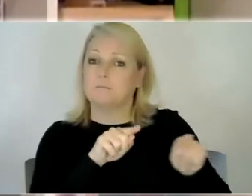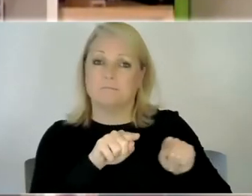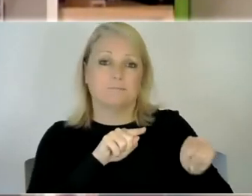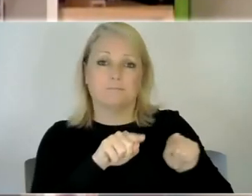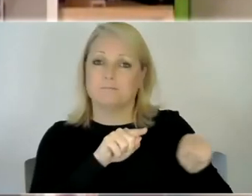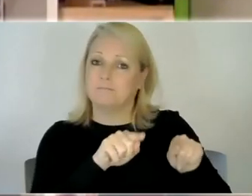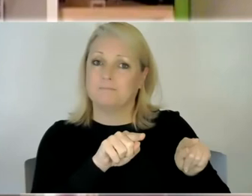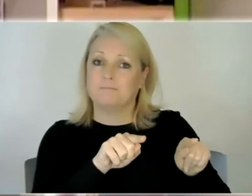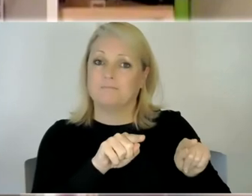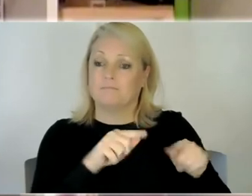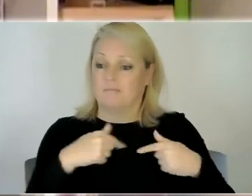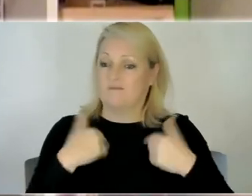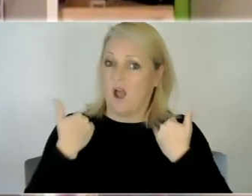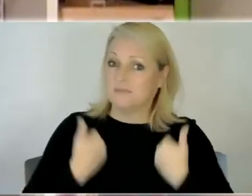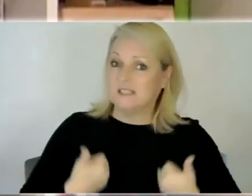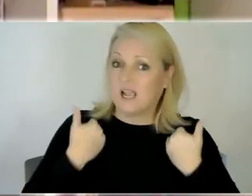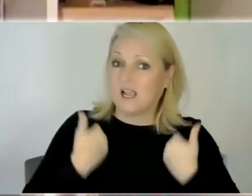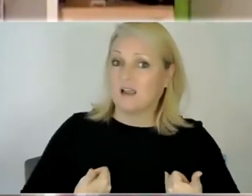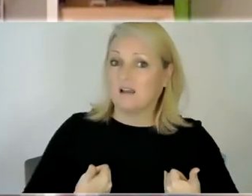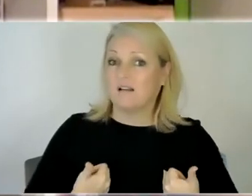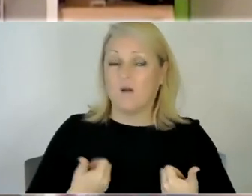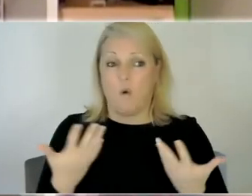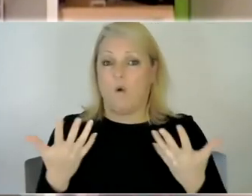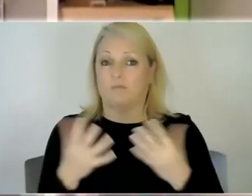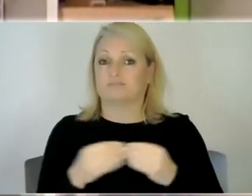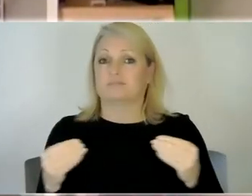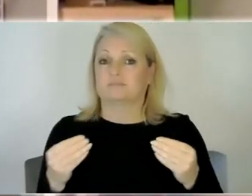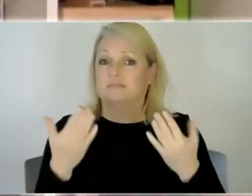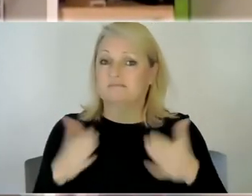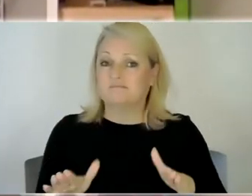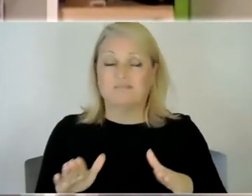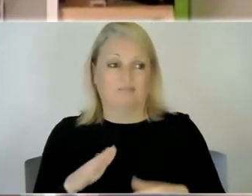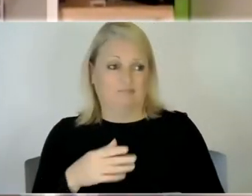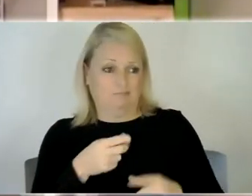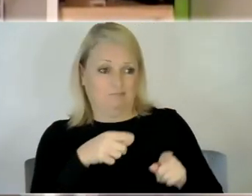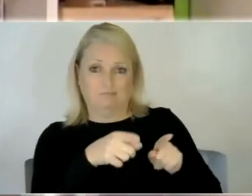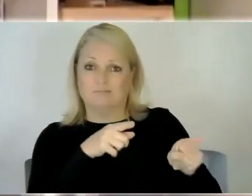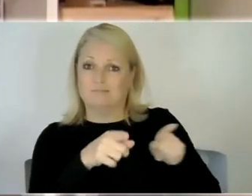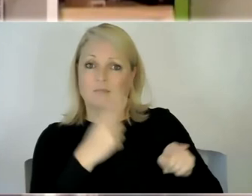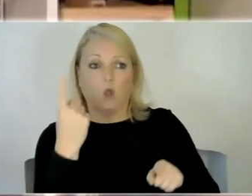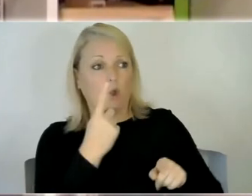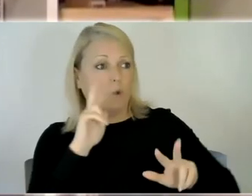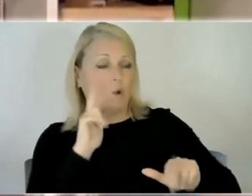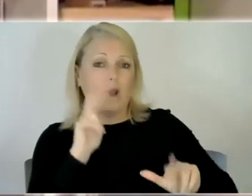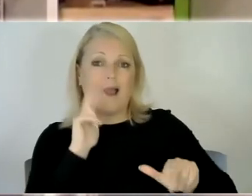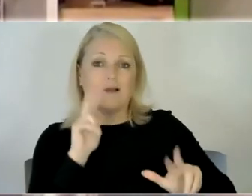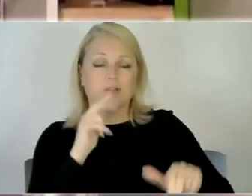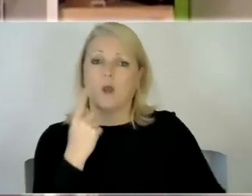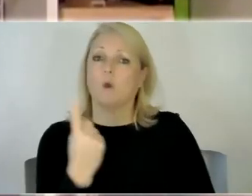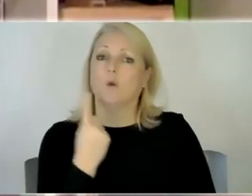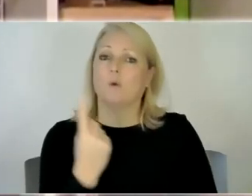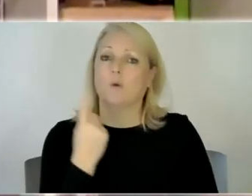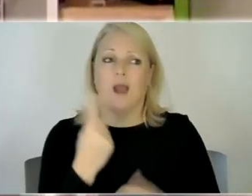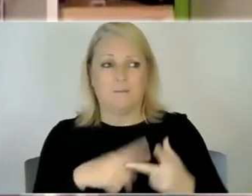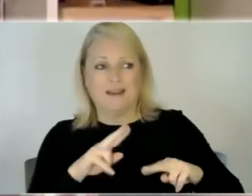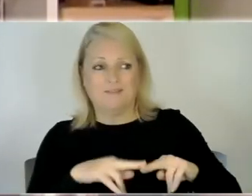if i'm sick or if when i'm not around anymore like what what's going to happen to them then if if they still need a high level of